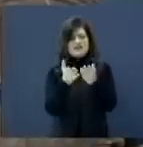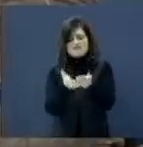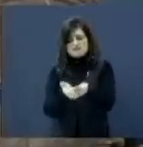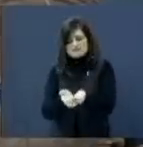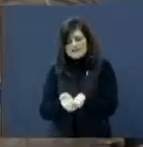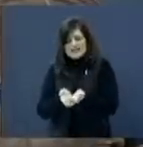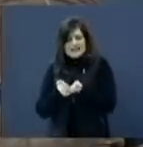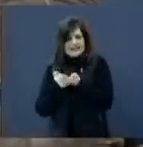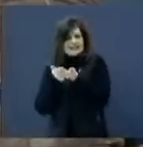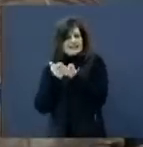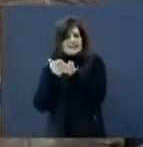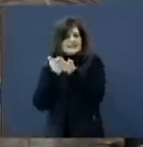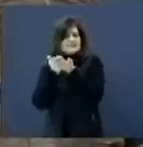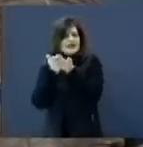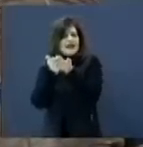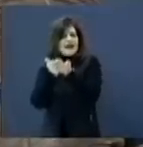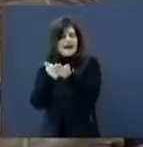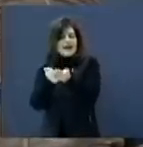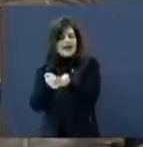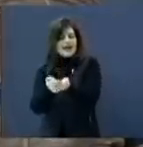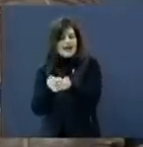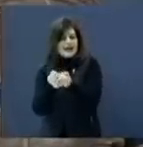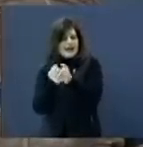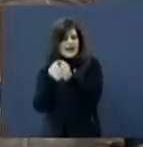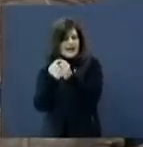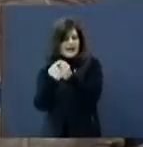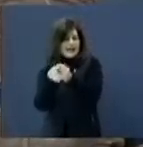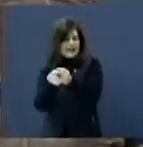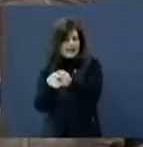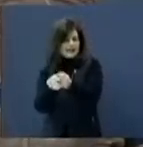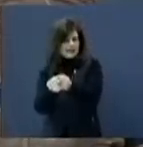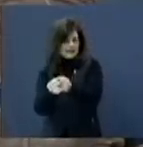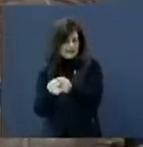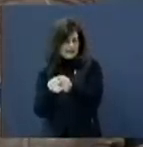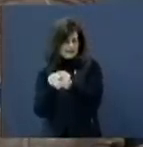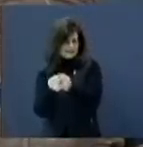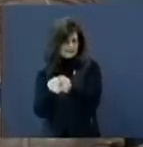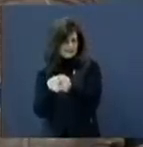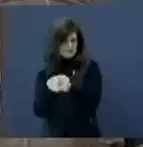In my hands